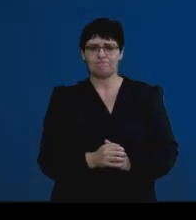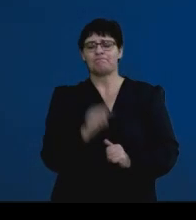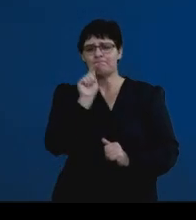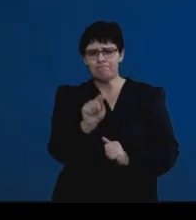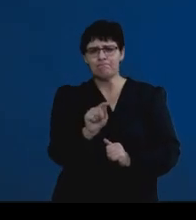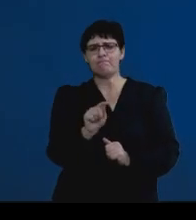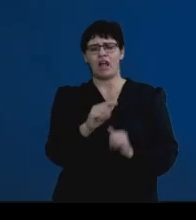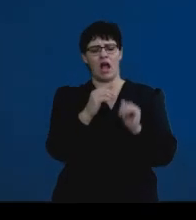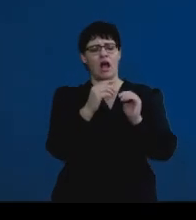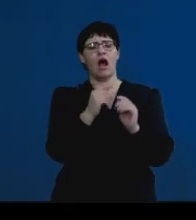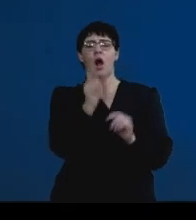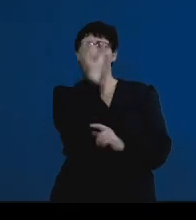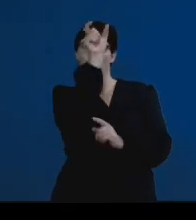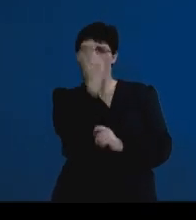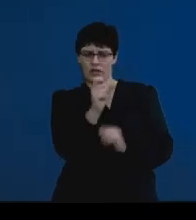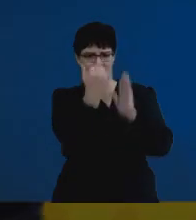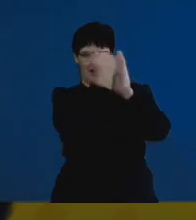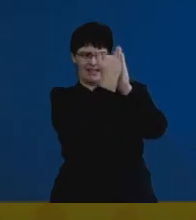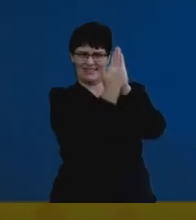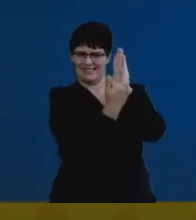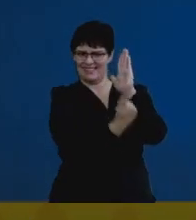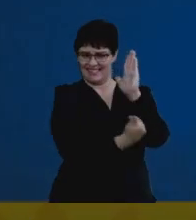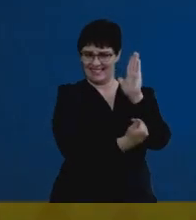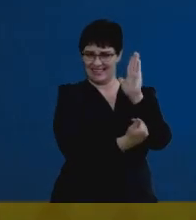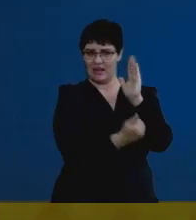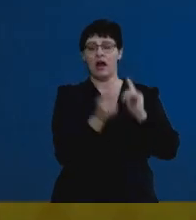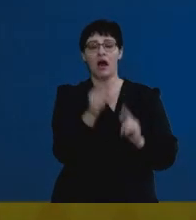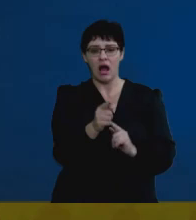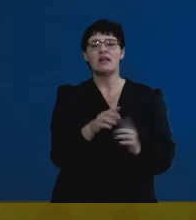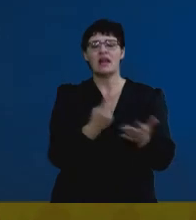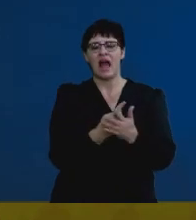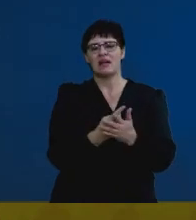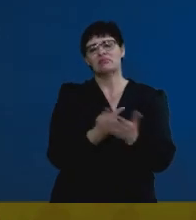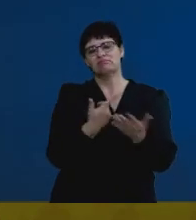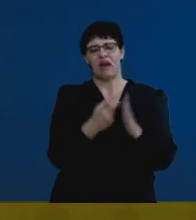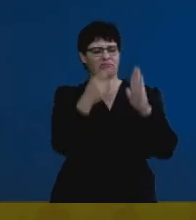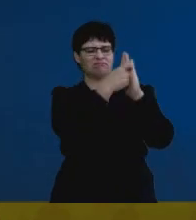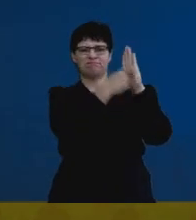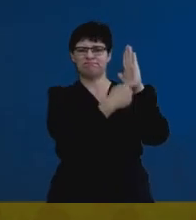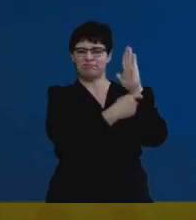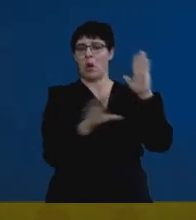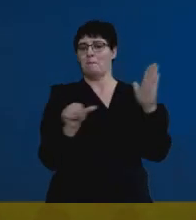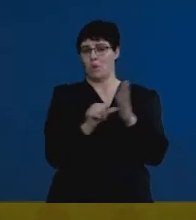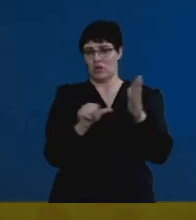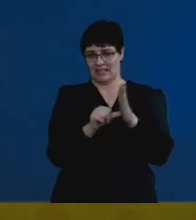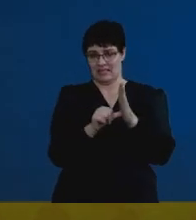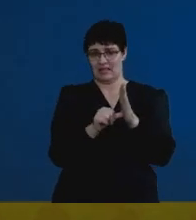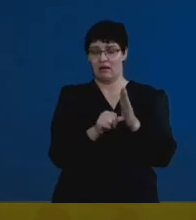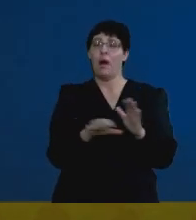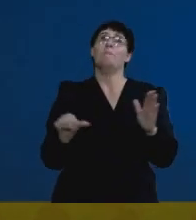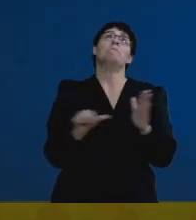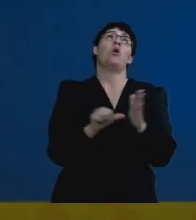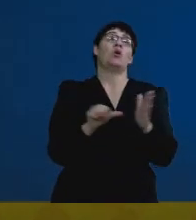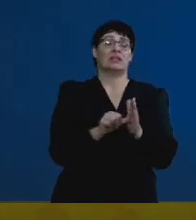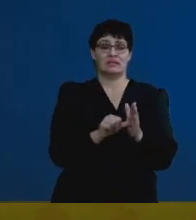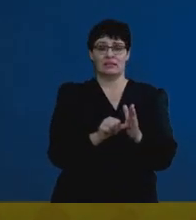a list of terminology. And I often refer to this as a vocab list. And this is crucial to section A. And as